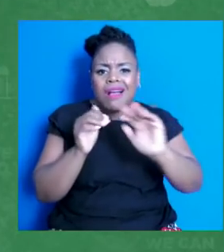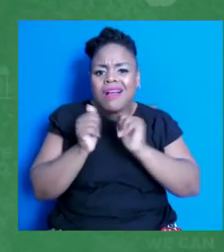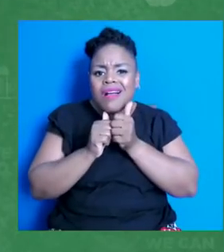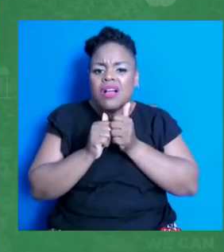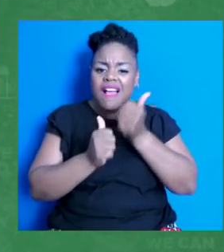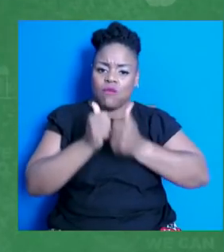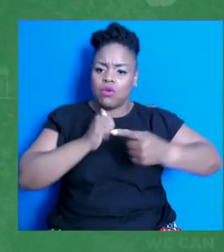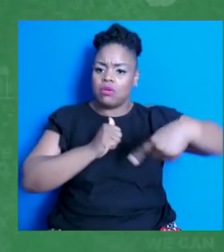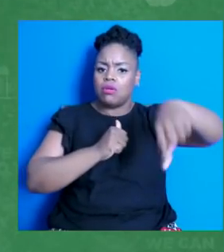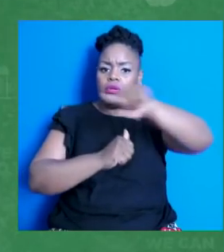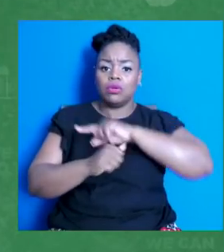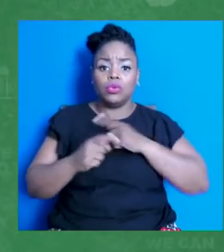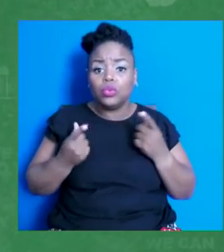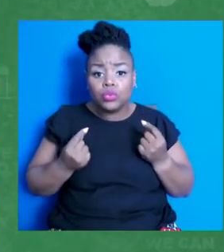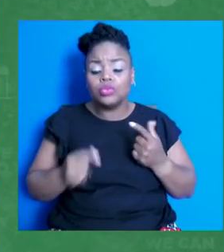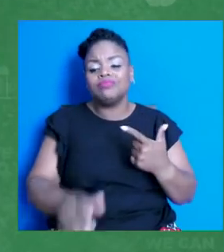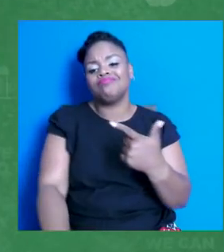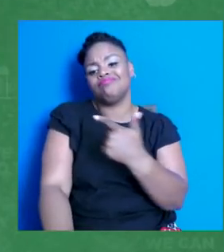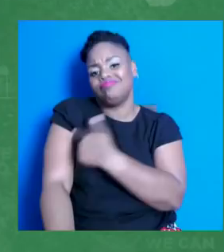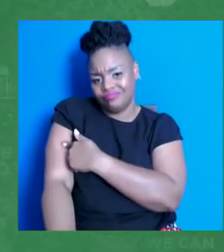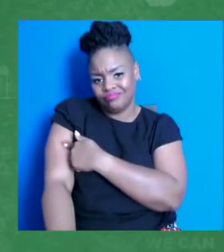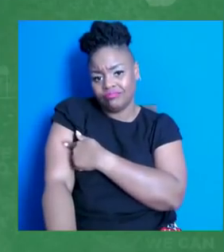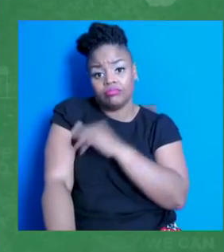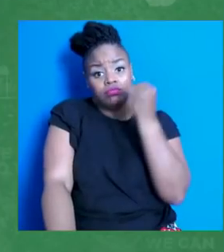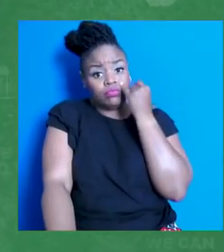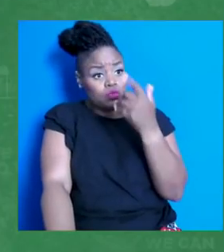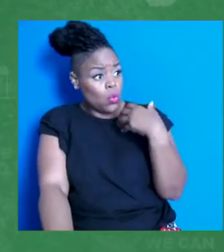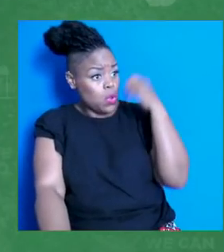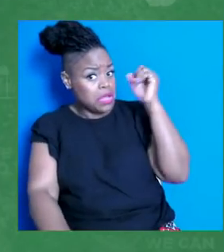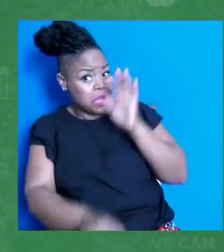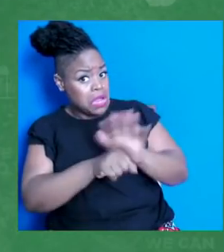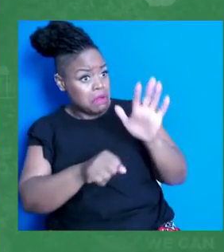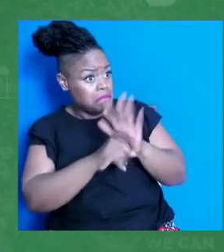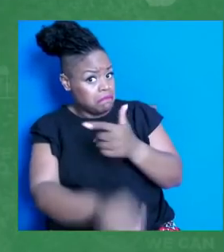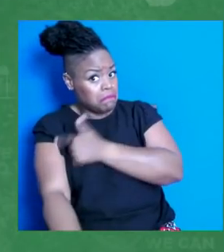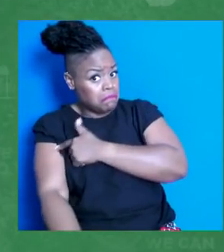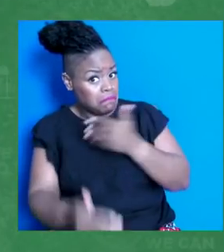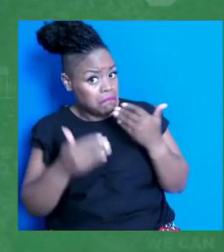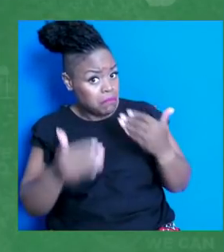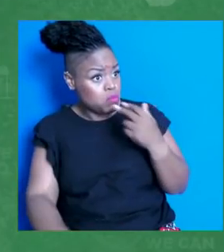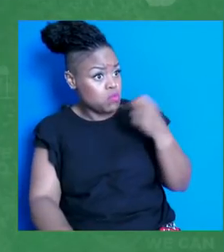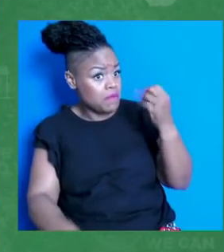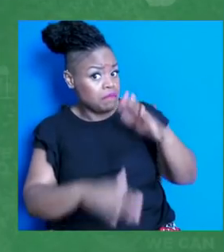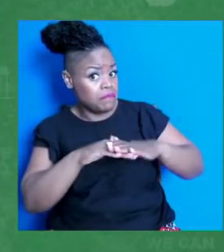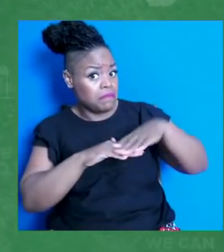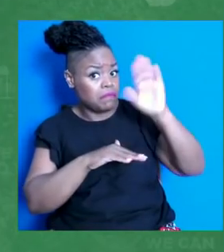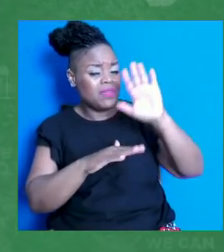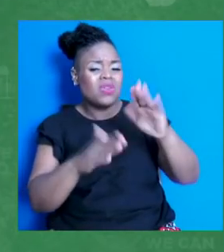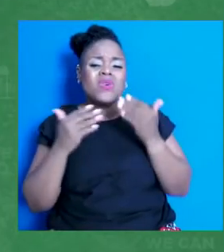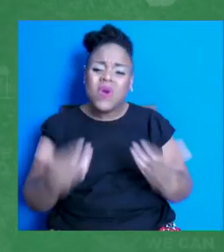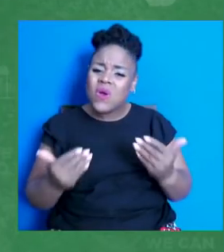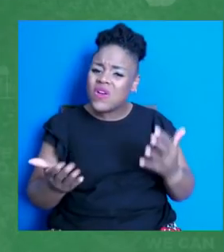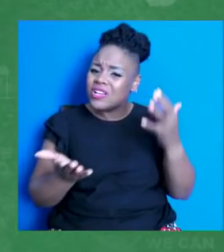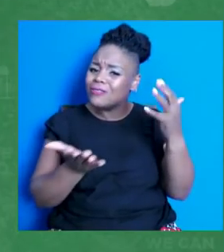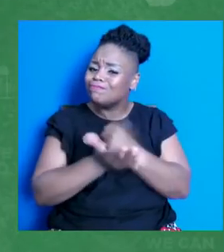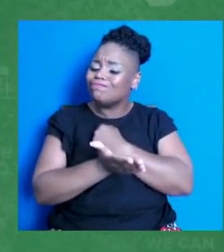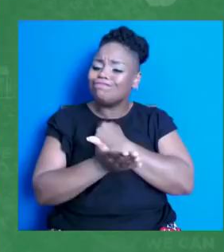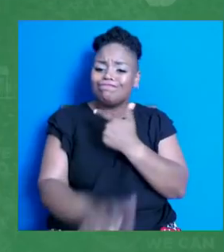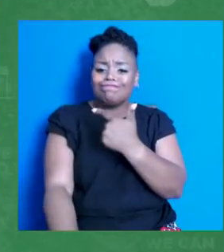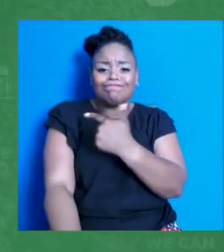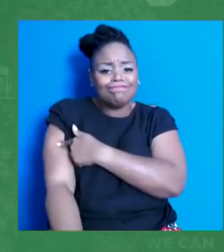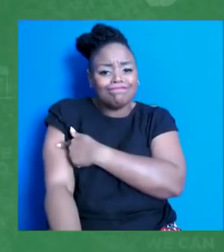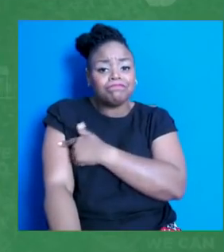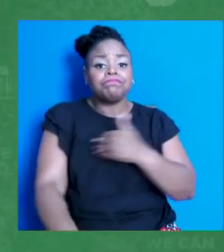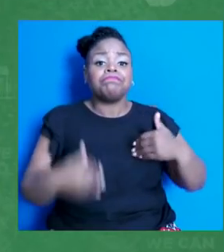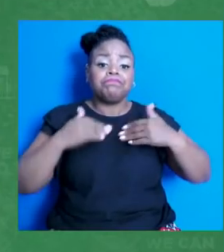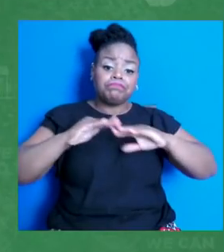If you're old enough to get vaccinated, you're 12 and above get vaccinated. If you're too young to get vaccinated, you want to get the